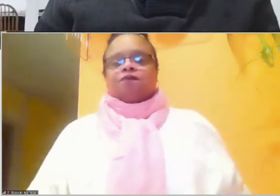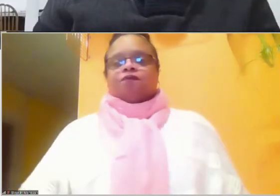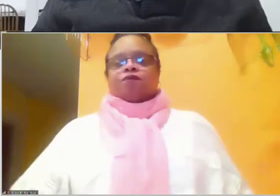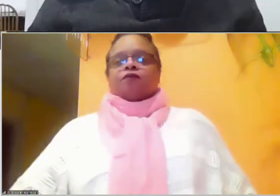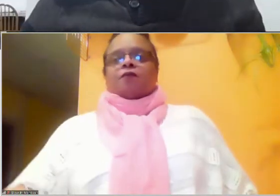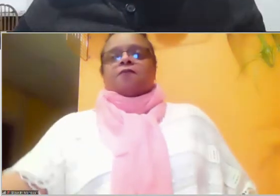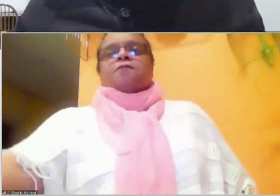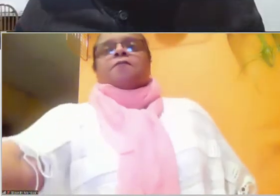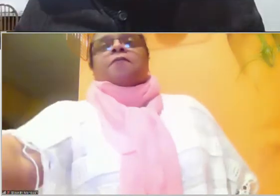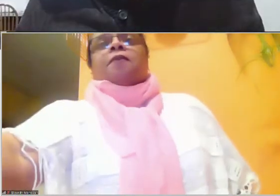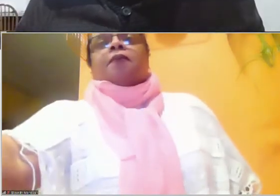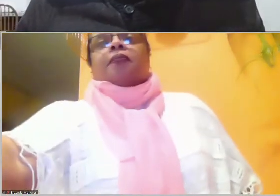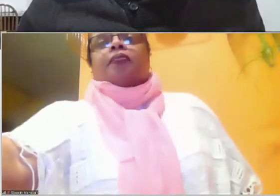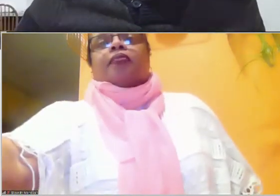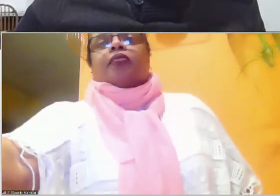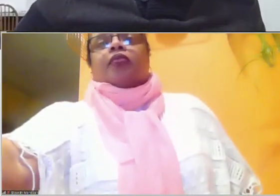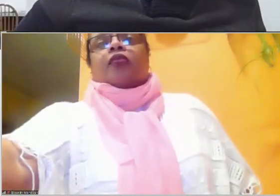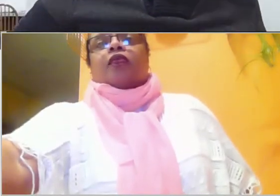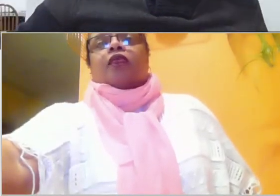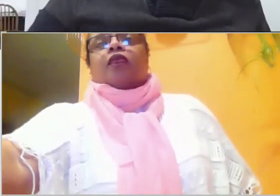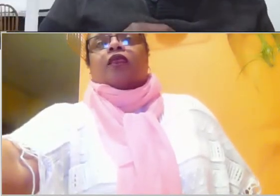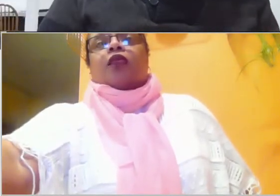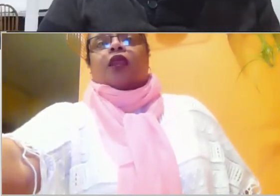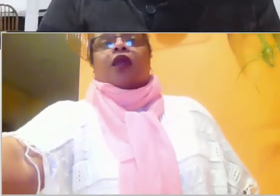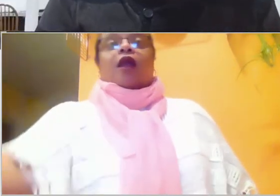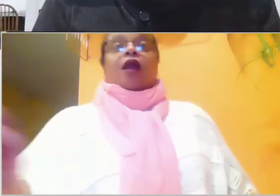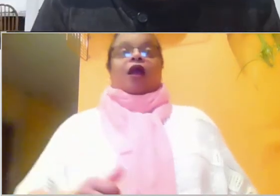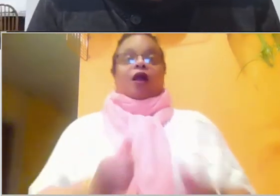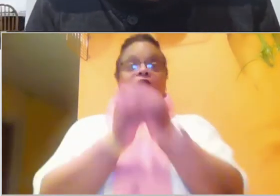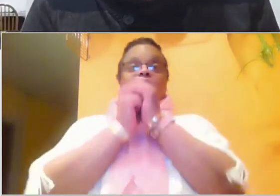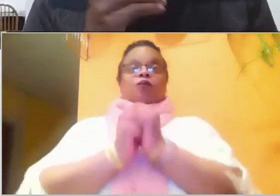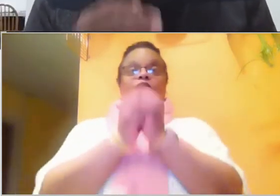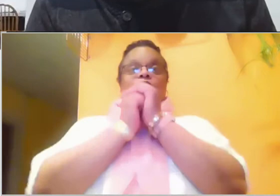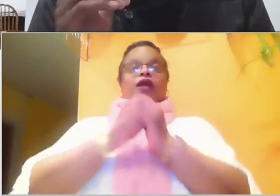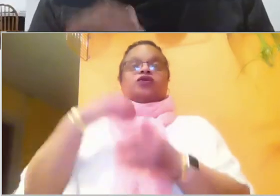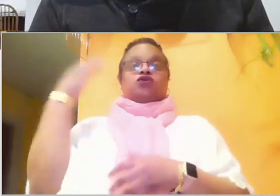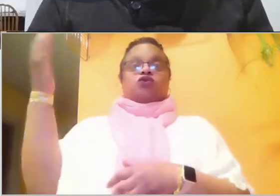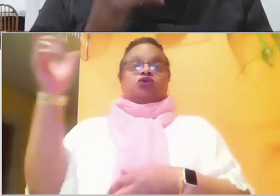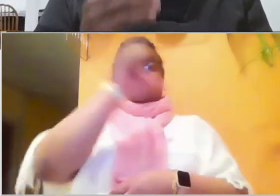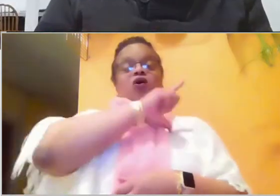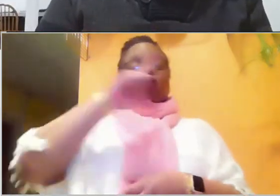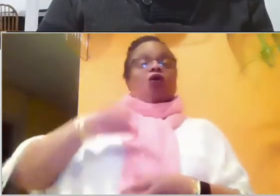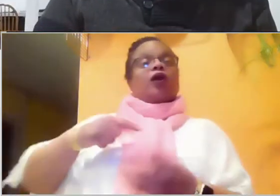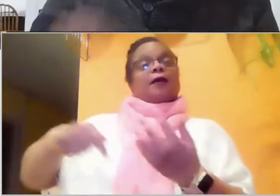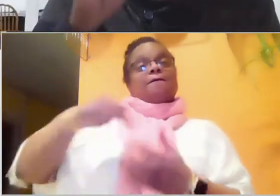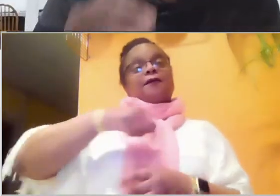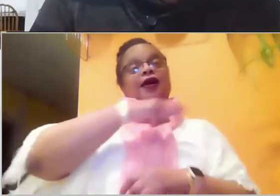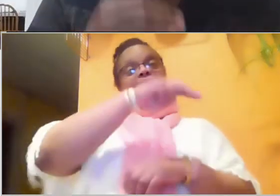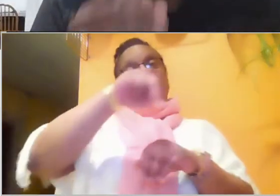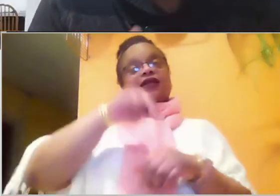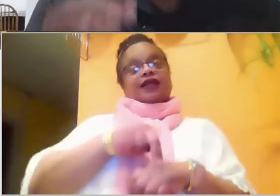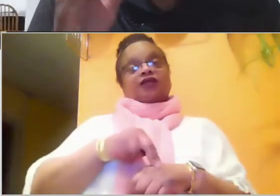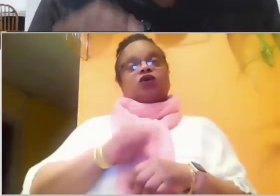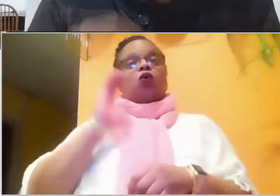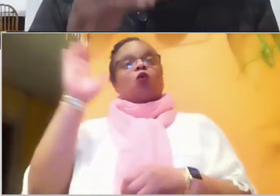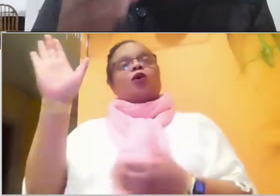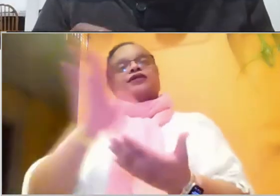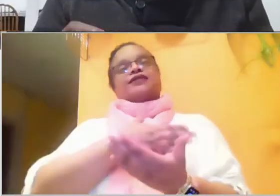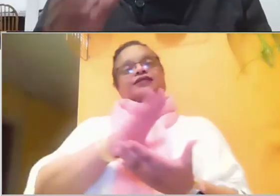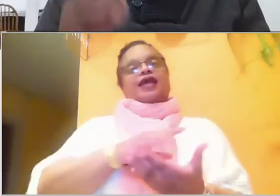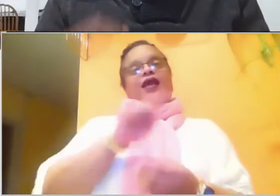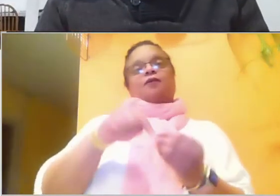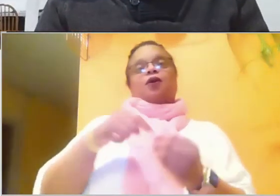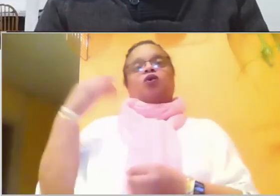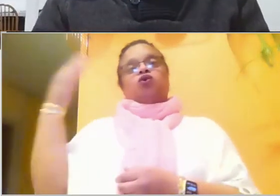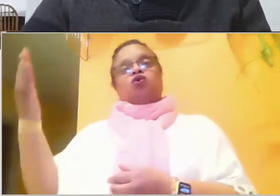I will praise you, Lord, among the nations. I will sing of you among the